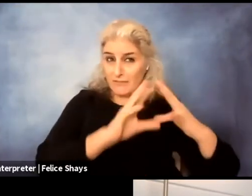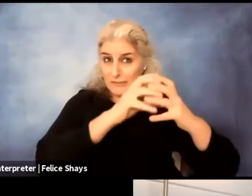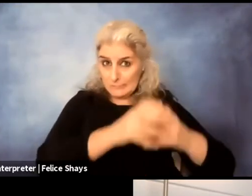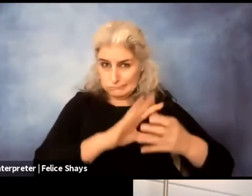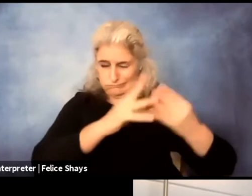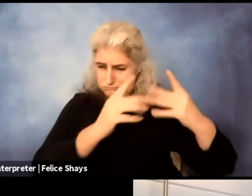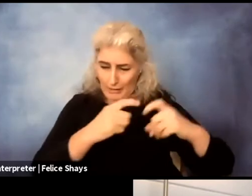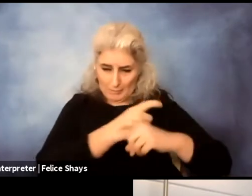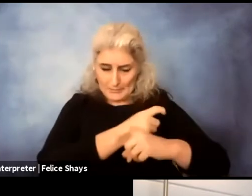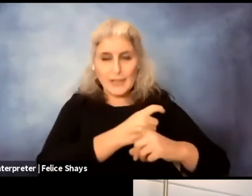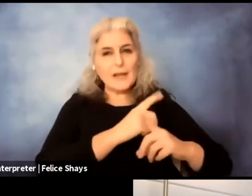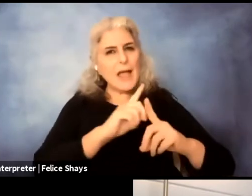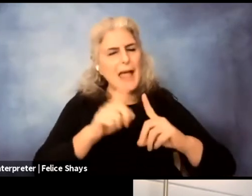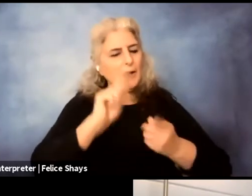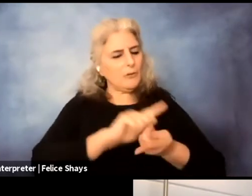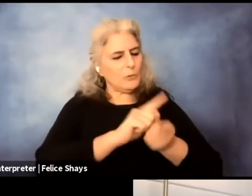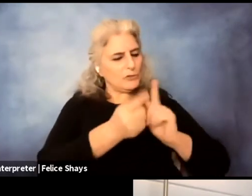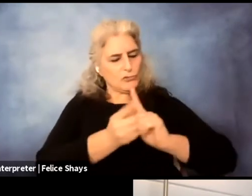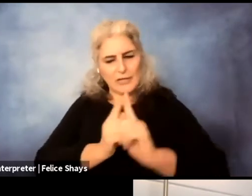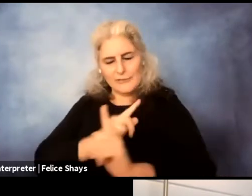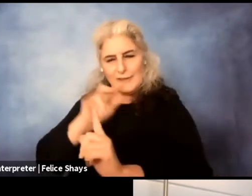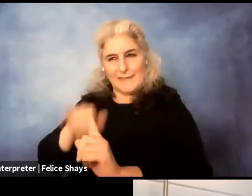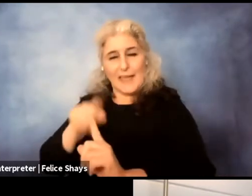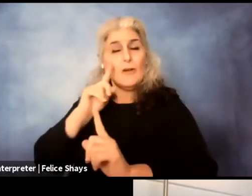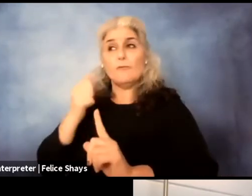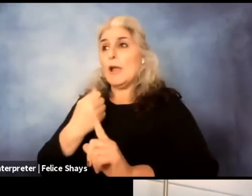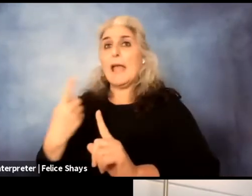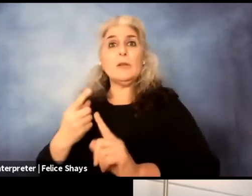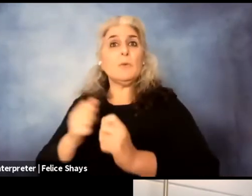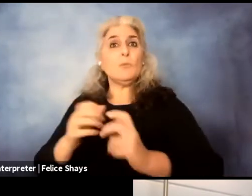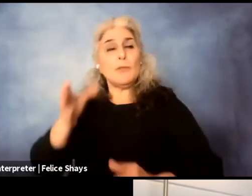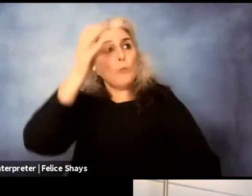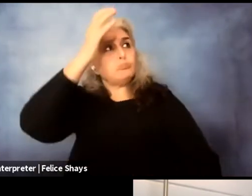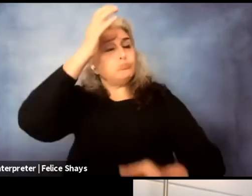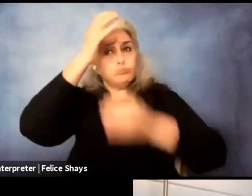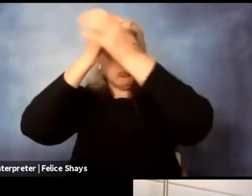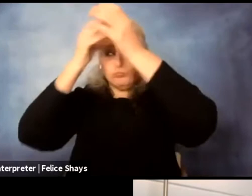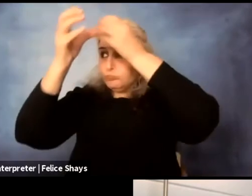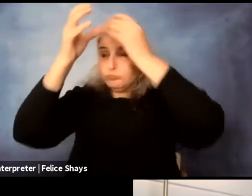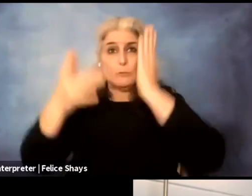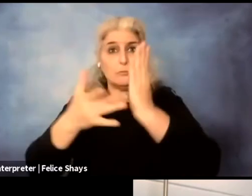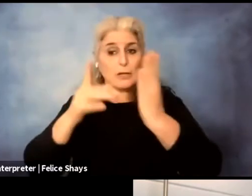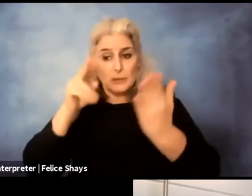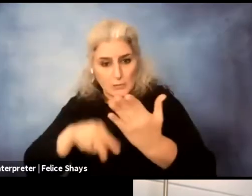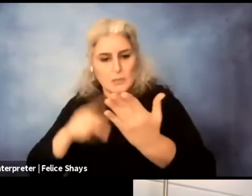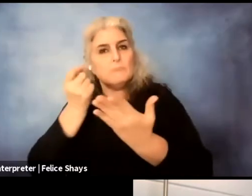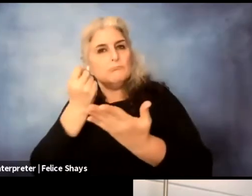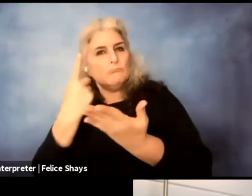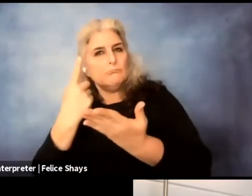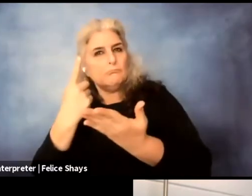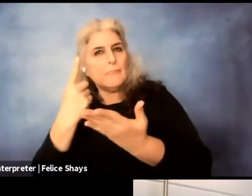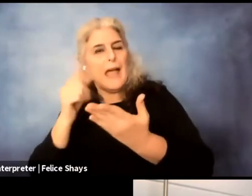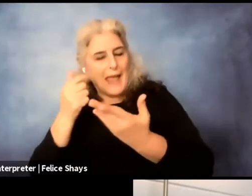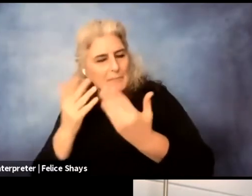something that, you know, like anyone without these prior technical knowledge can, can sort of like ease into.